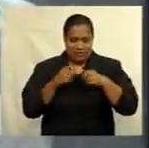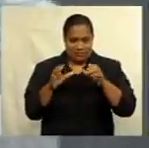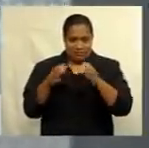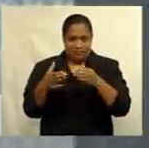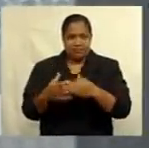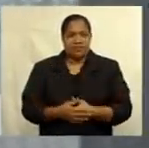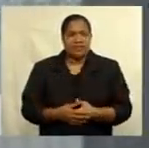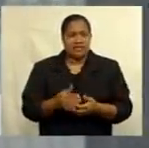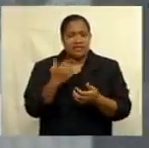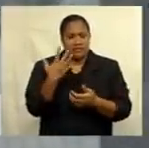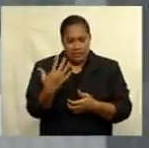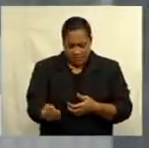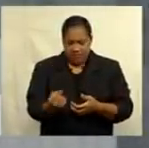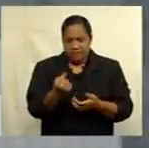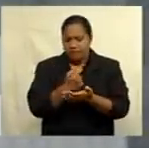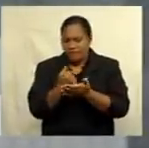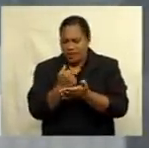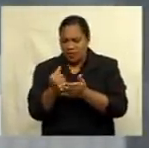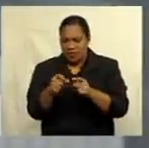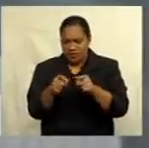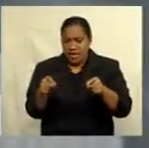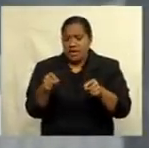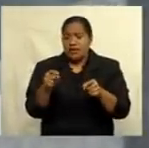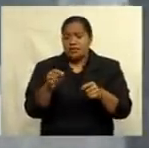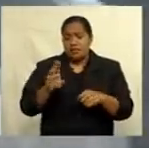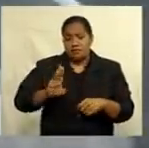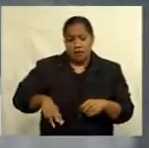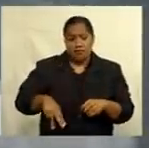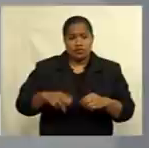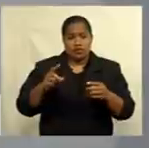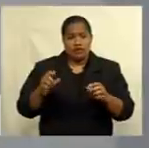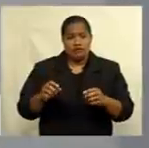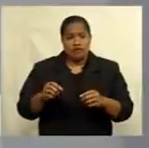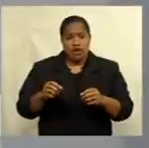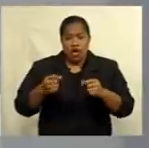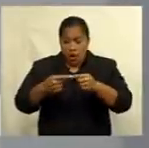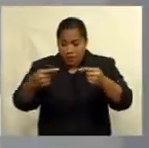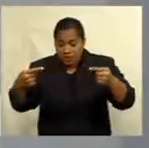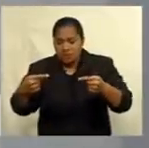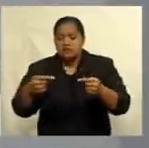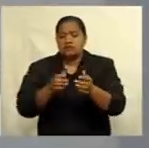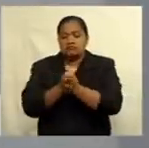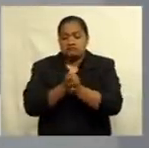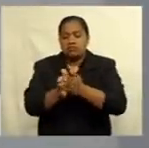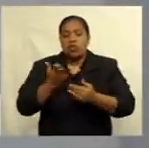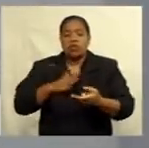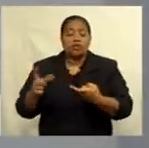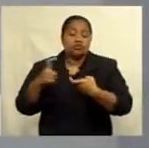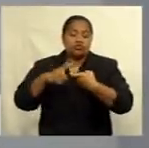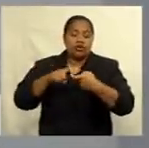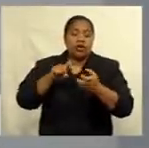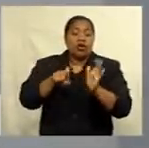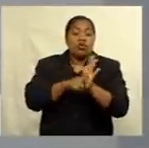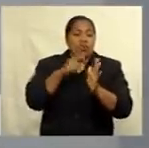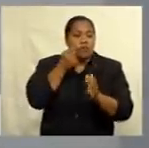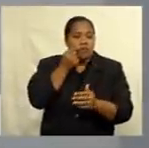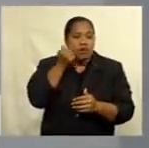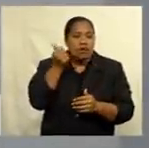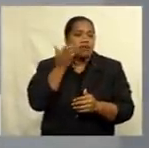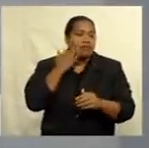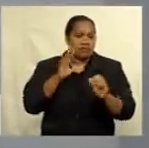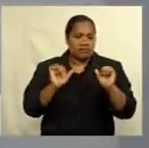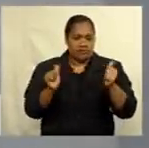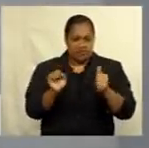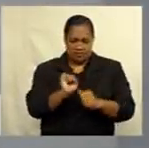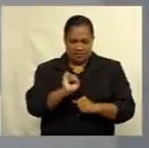a number of prominent politicians and current members of opposition looking to joining Rambuka once they have seen through their term this year. When questioned